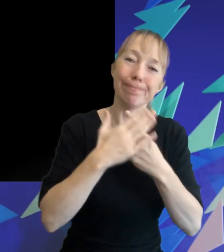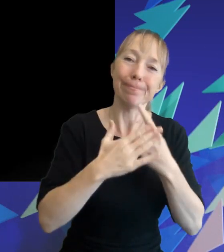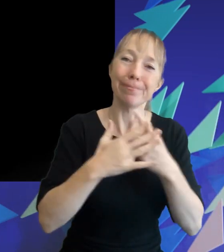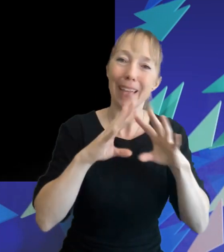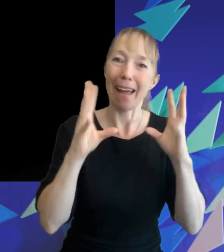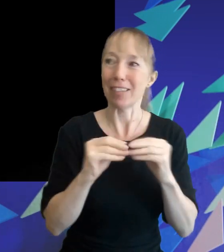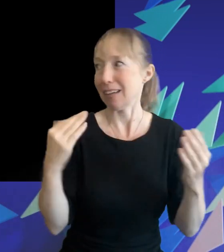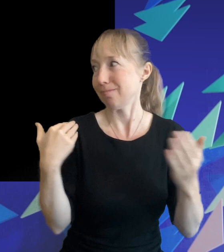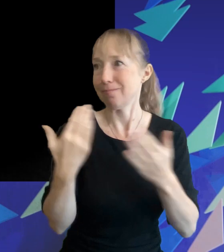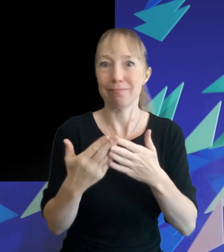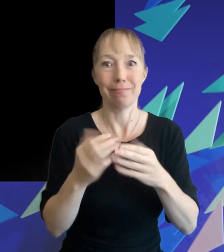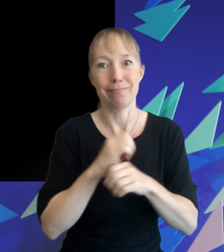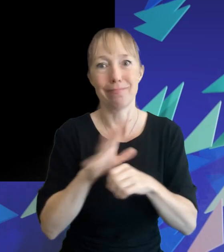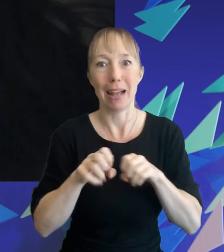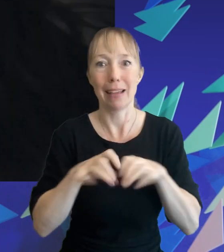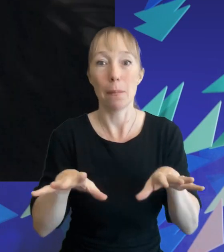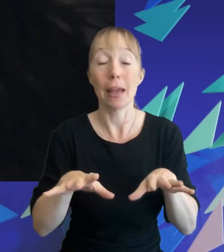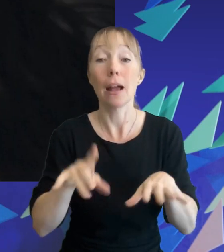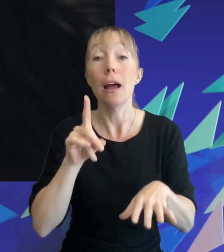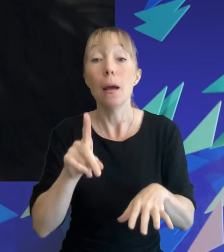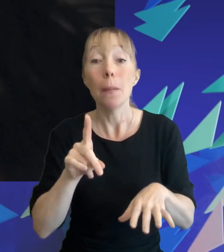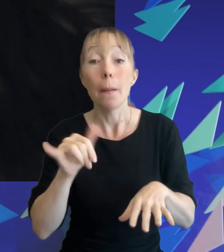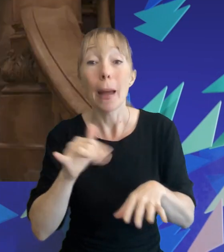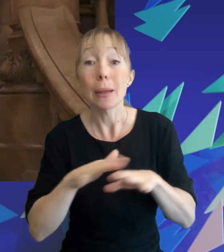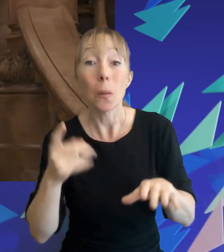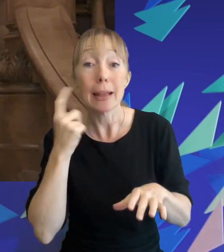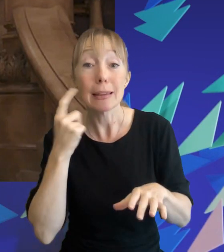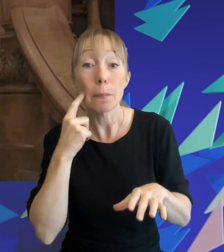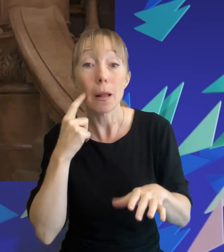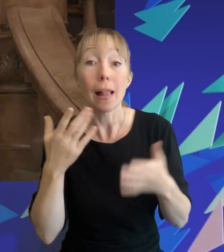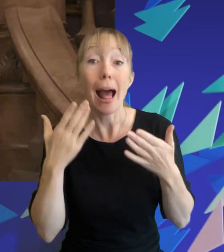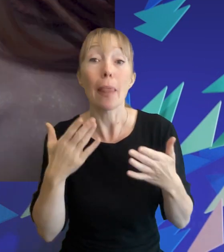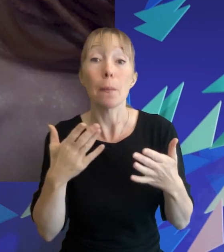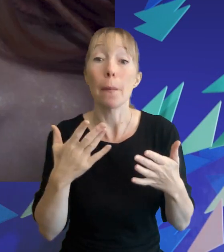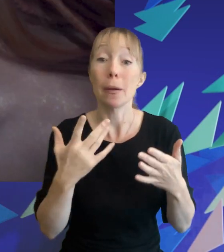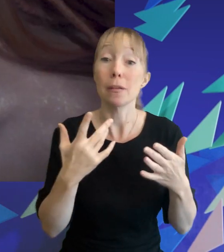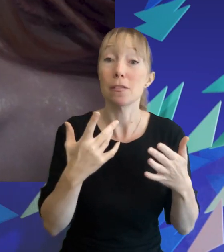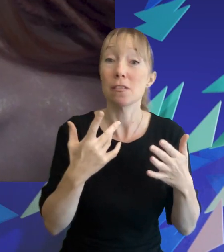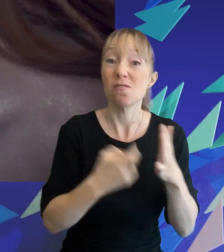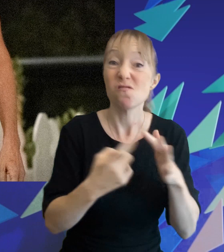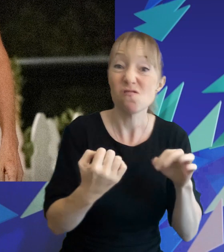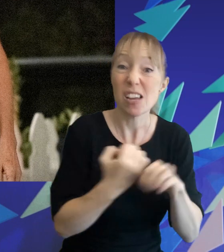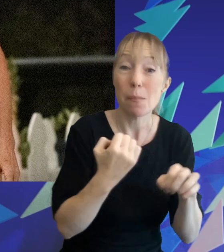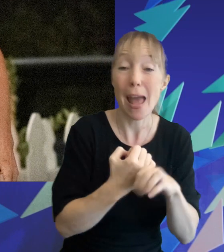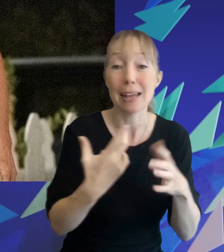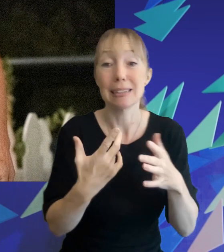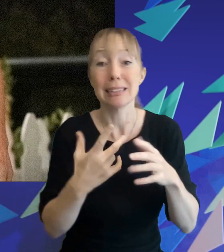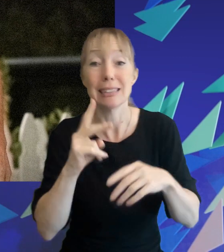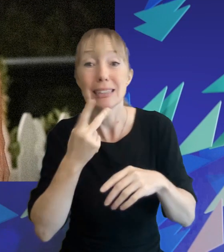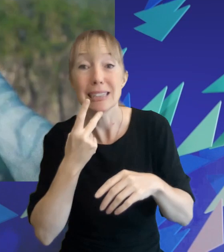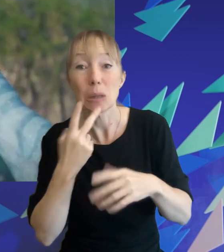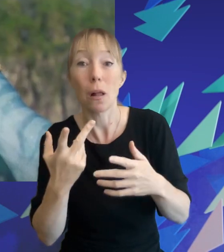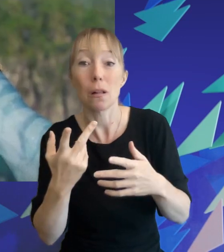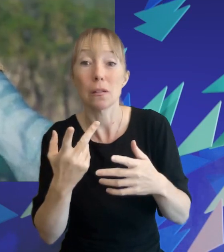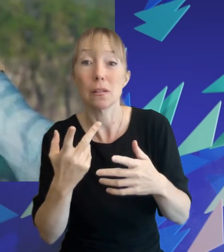although it's not going to be that simple we are currently living in an era of reboots remakes and sequels the novelty of which has already